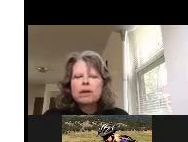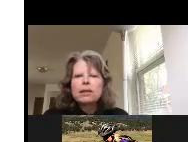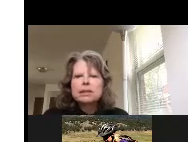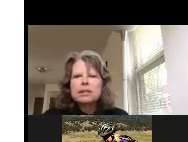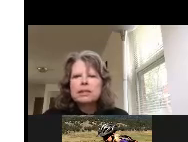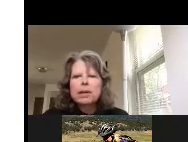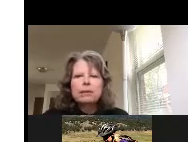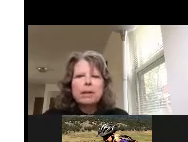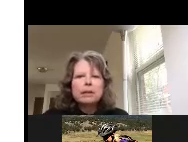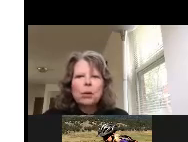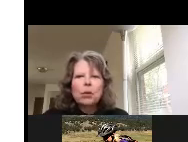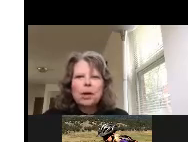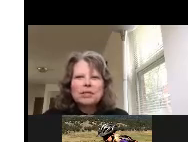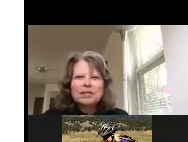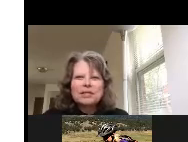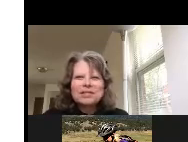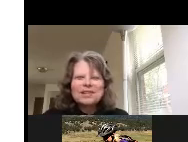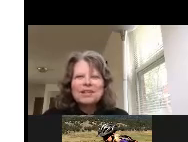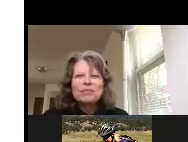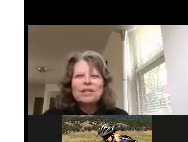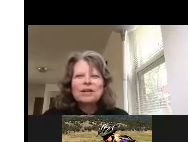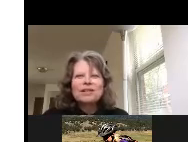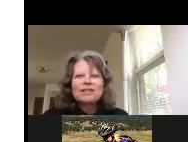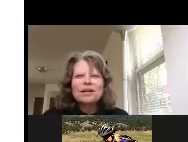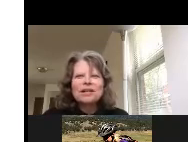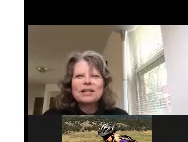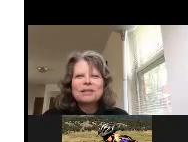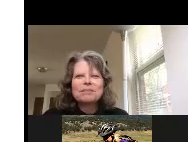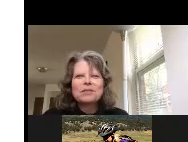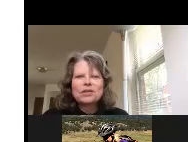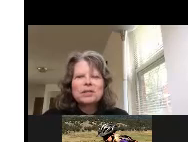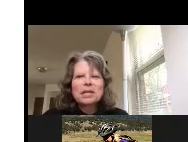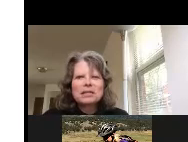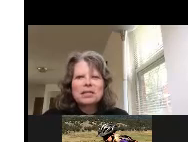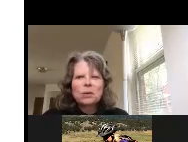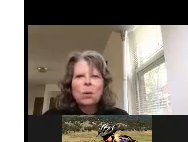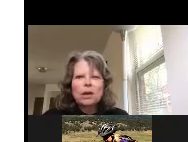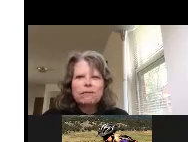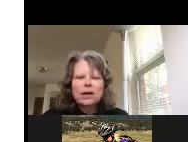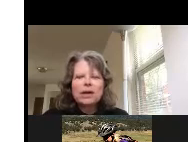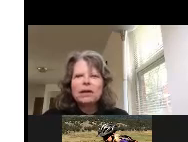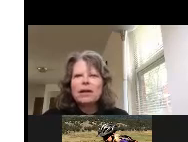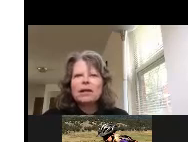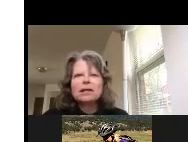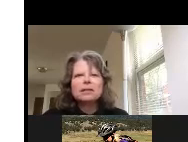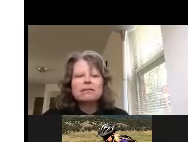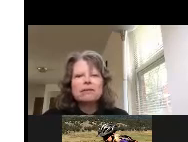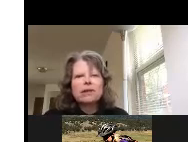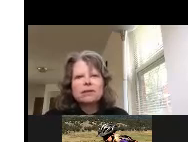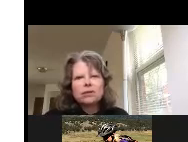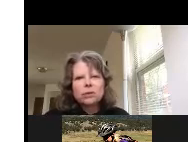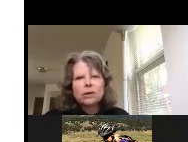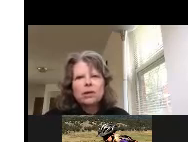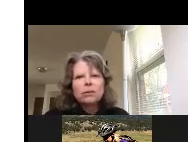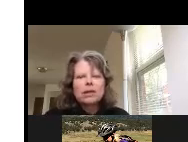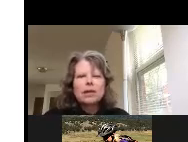it does say at the bottom make no promises because um just in case they don't qualify and even if